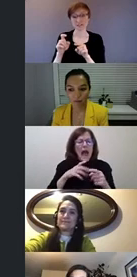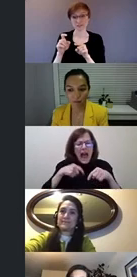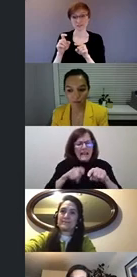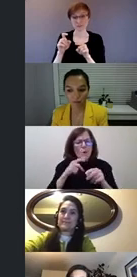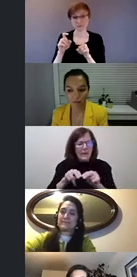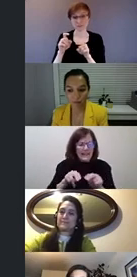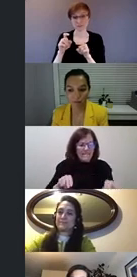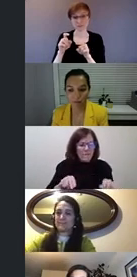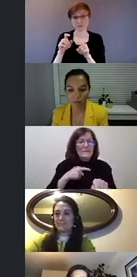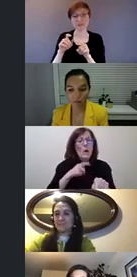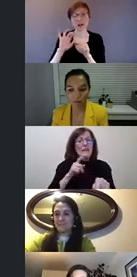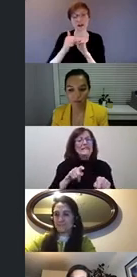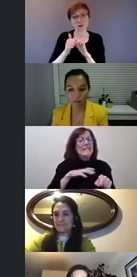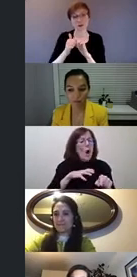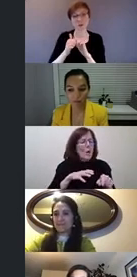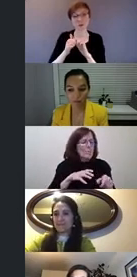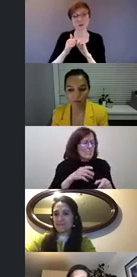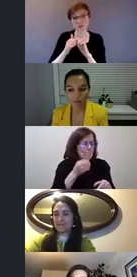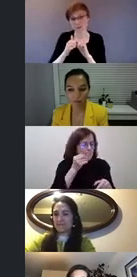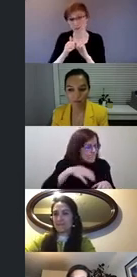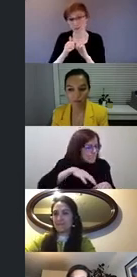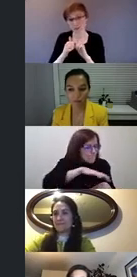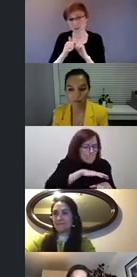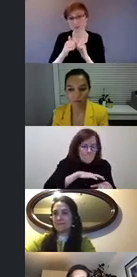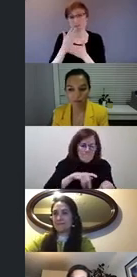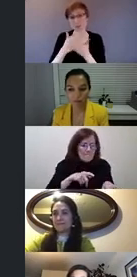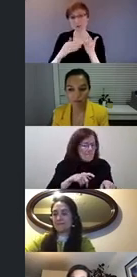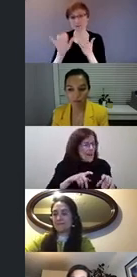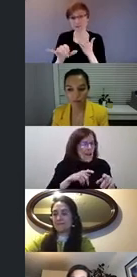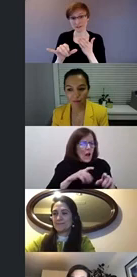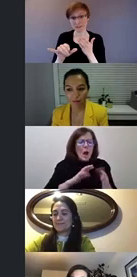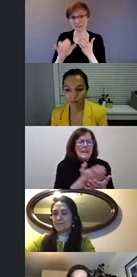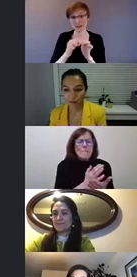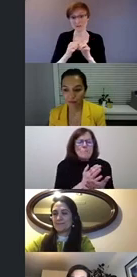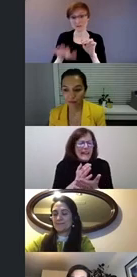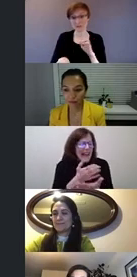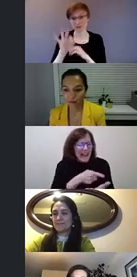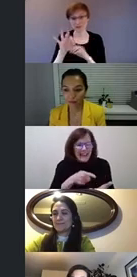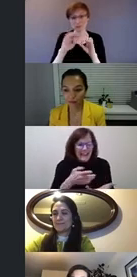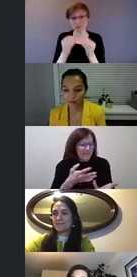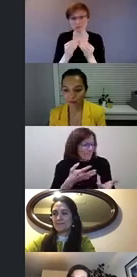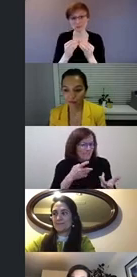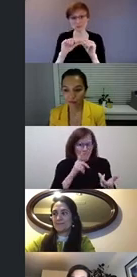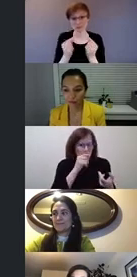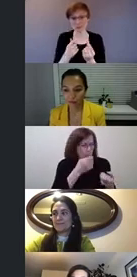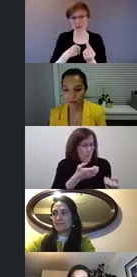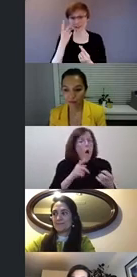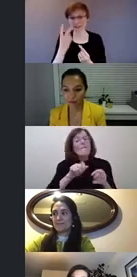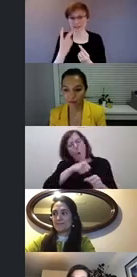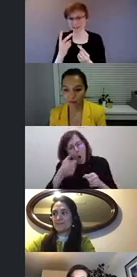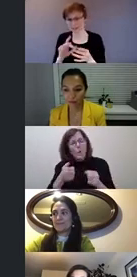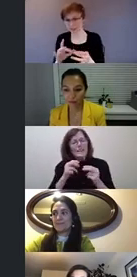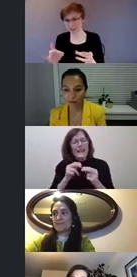mechanisms have been exhausted so as part of it is to be able to find organization groups and I see some comments from the end yeah